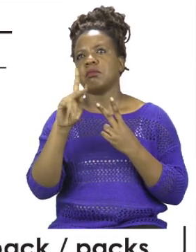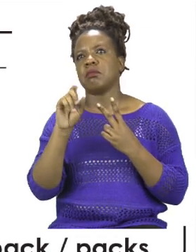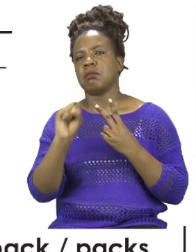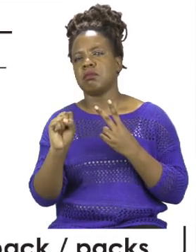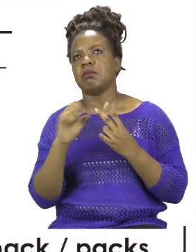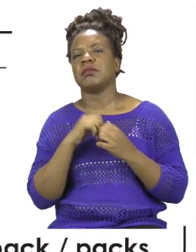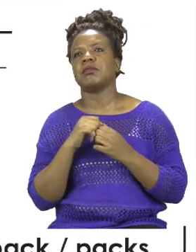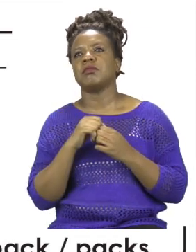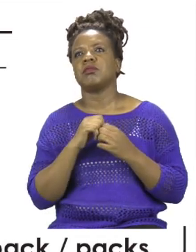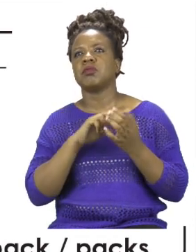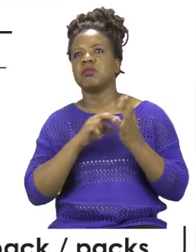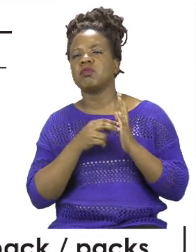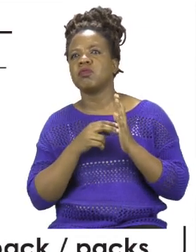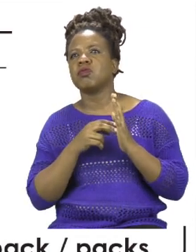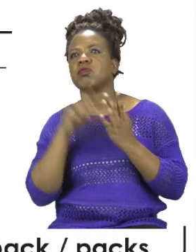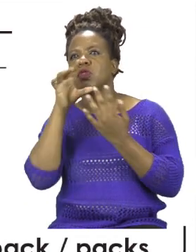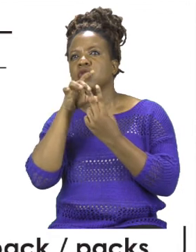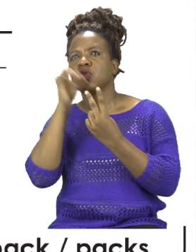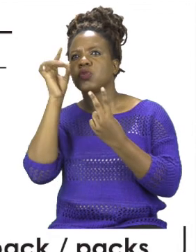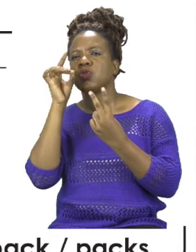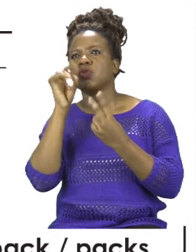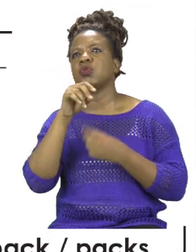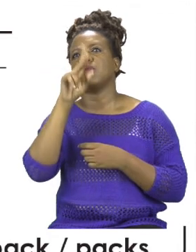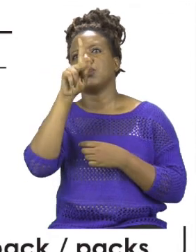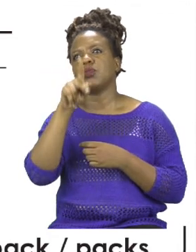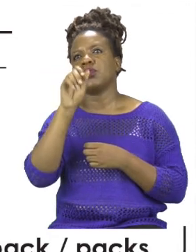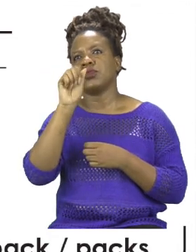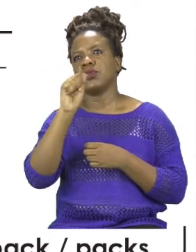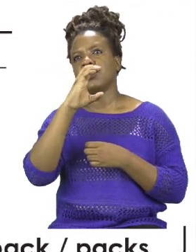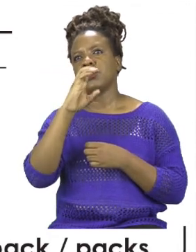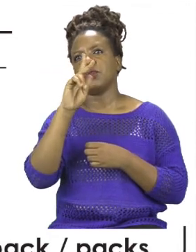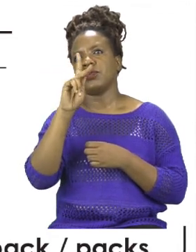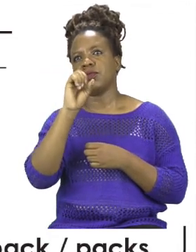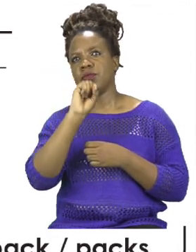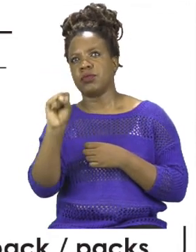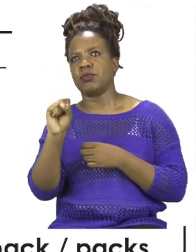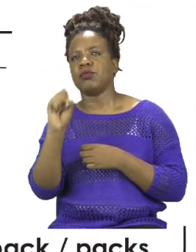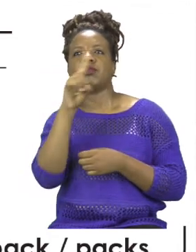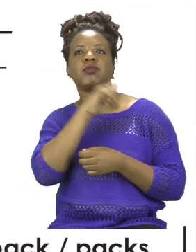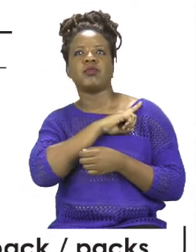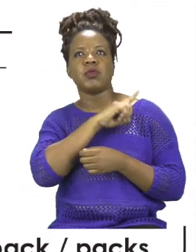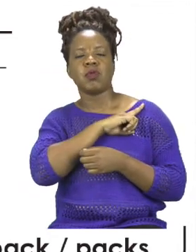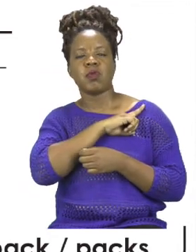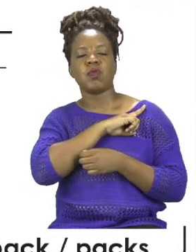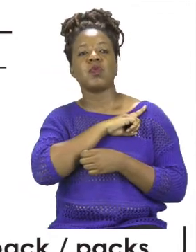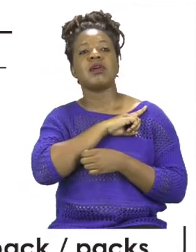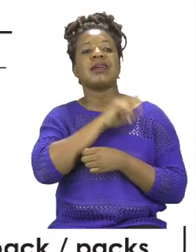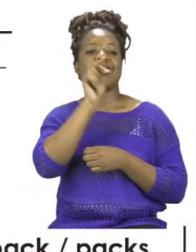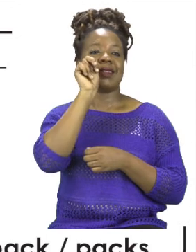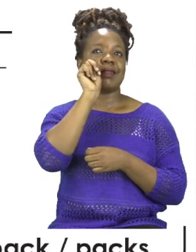Now we are able to say our sentence. Janet packs her school